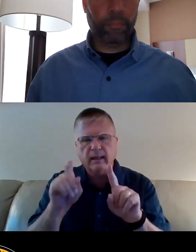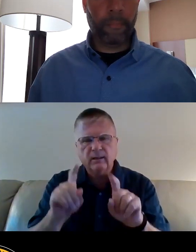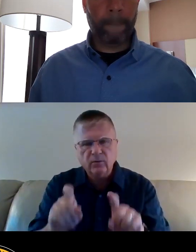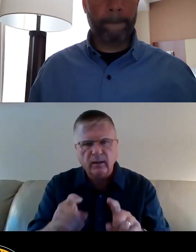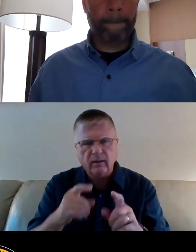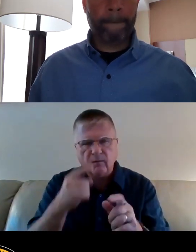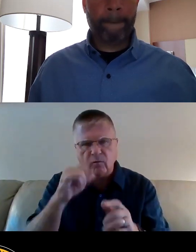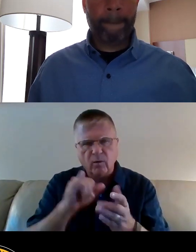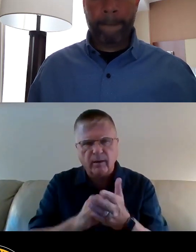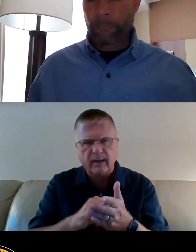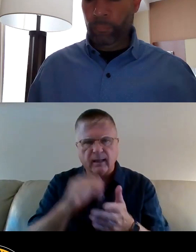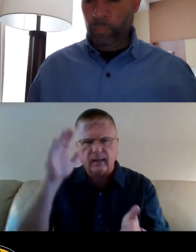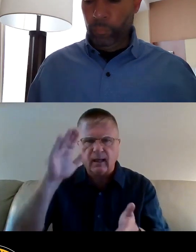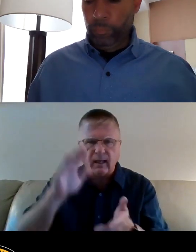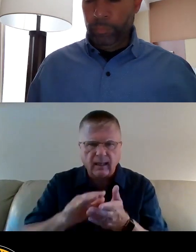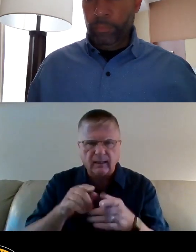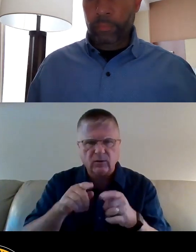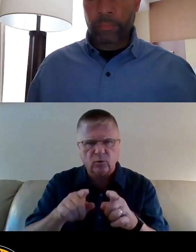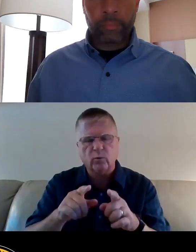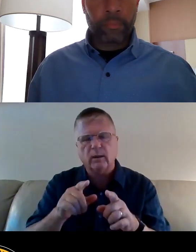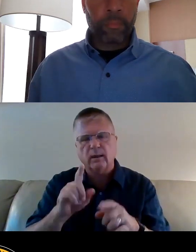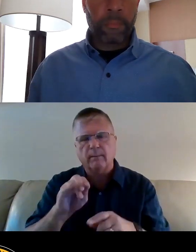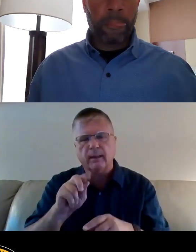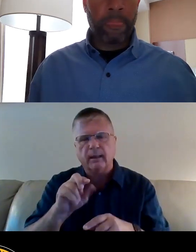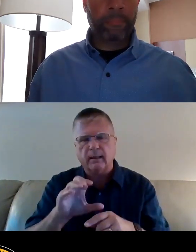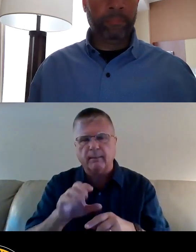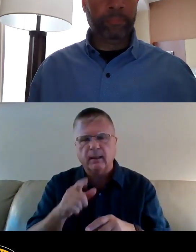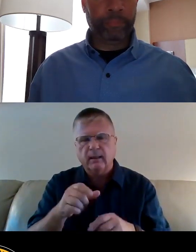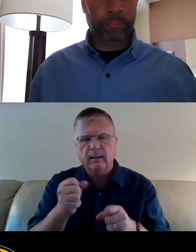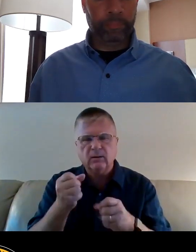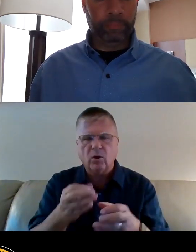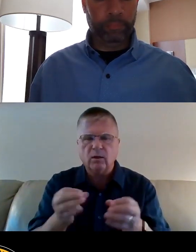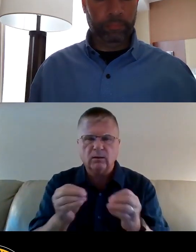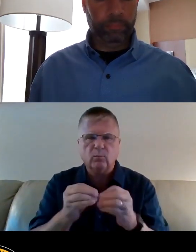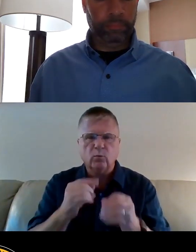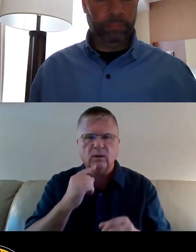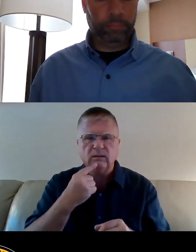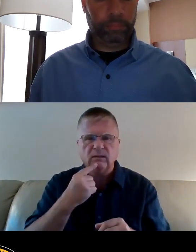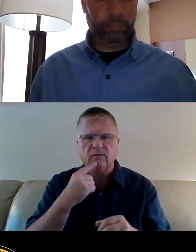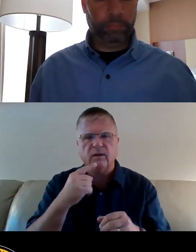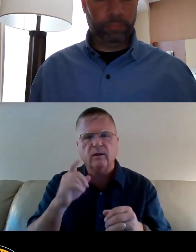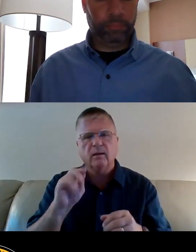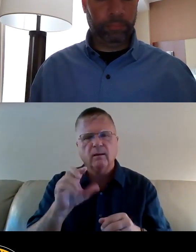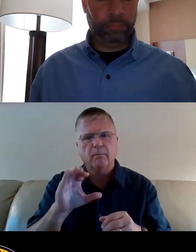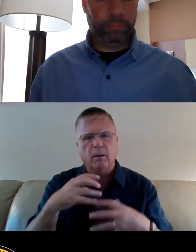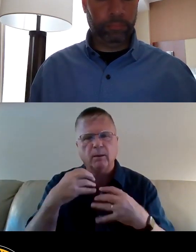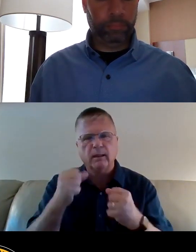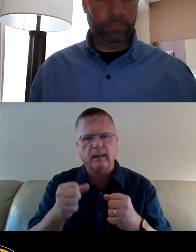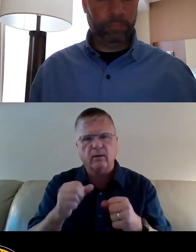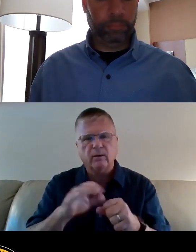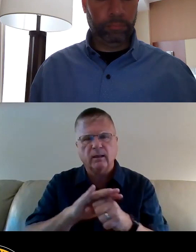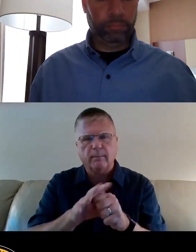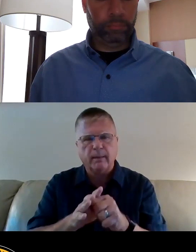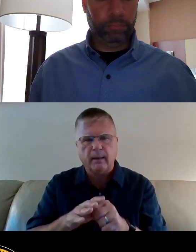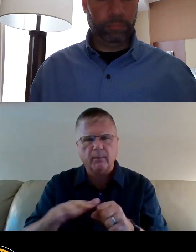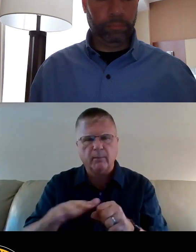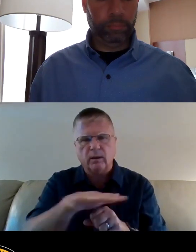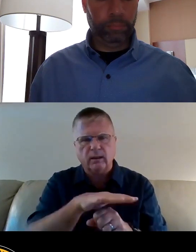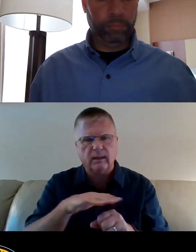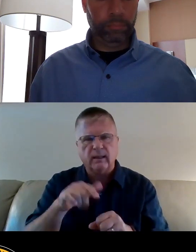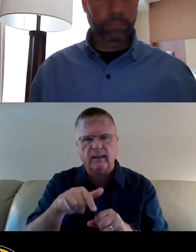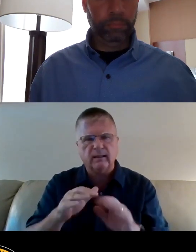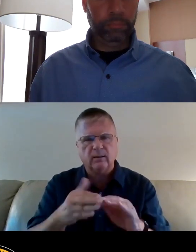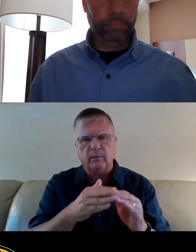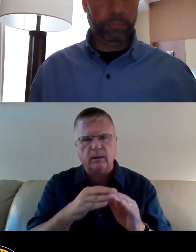of these underlying social and health vulnerabilities may have contributed to more severe public health outcomes of the pandemic within these communities, resulting